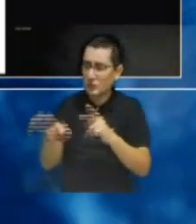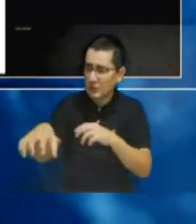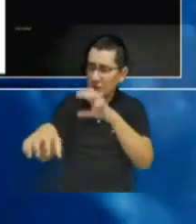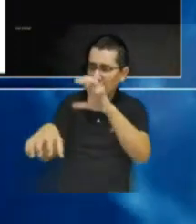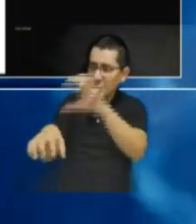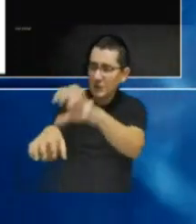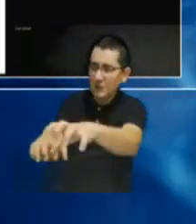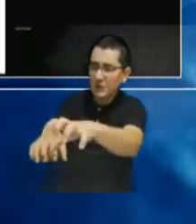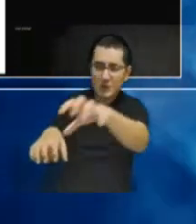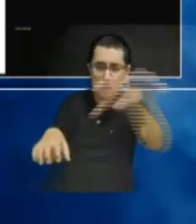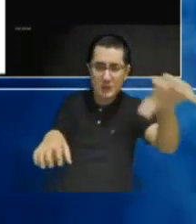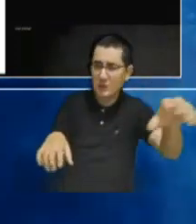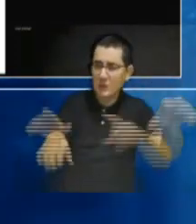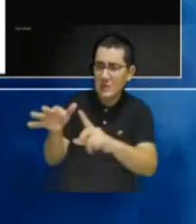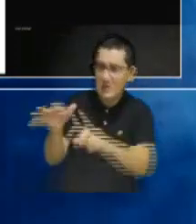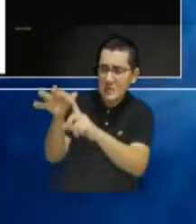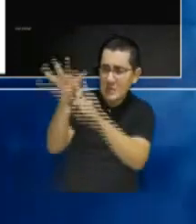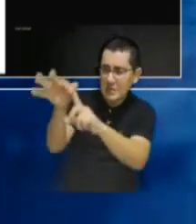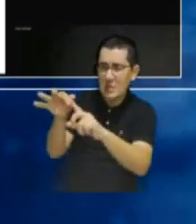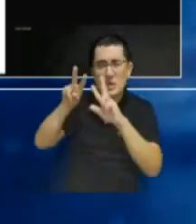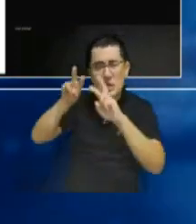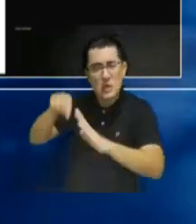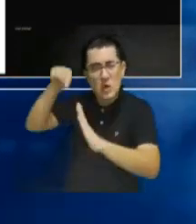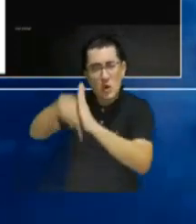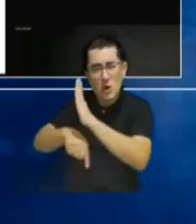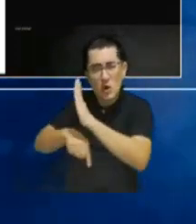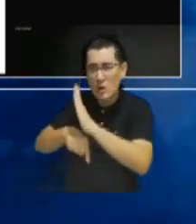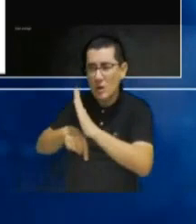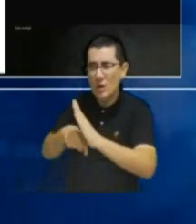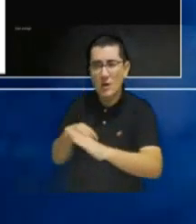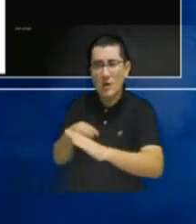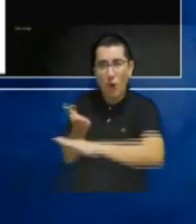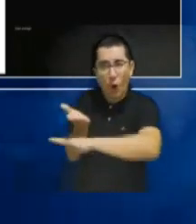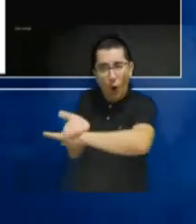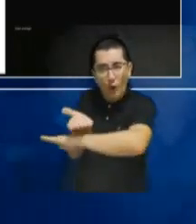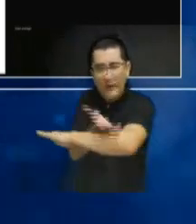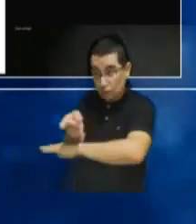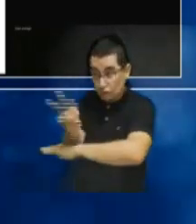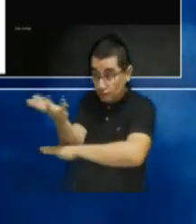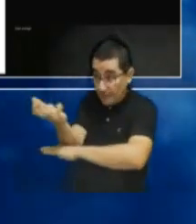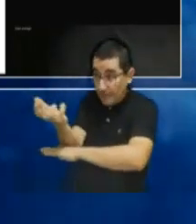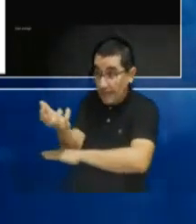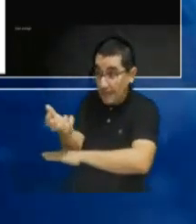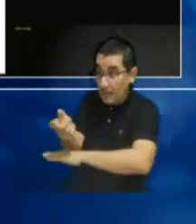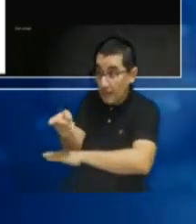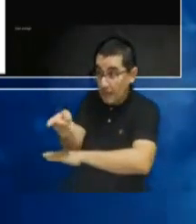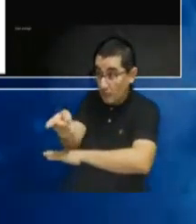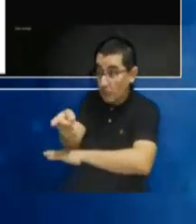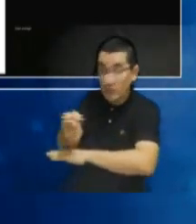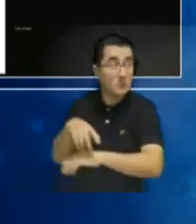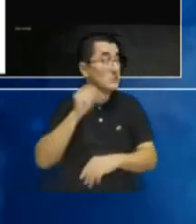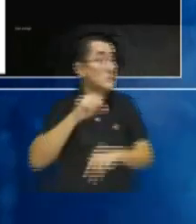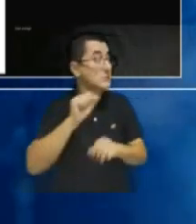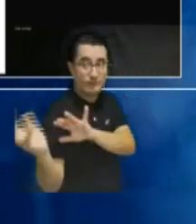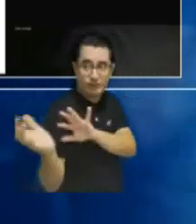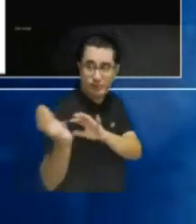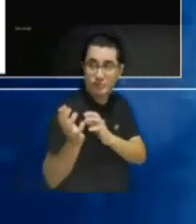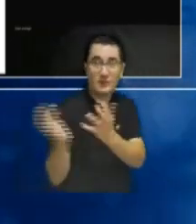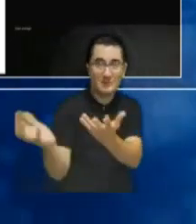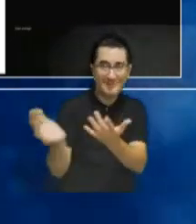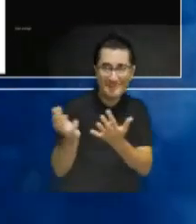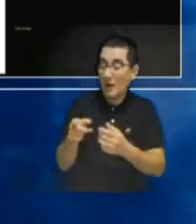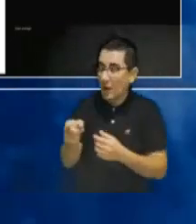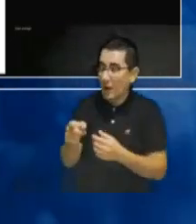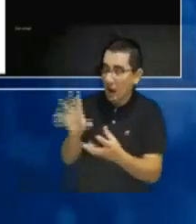relations with these different stakeholders. That is, to get a clear approach, or to get the supply and demand